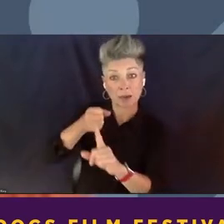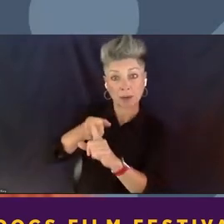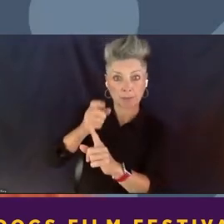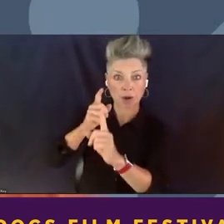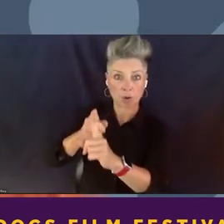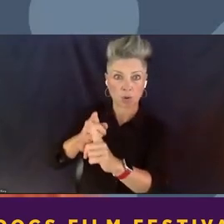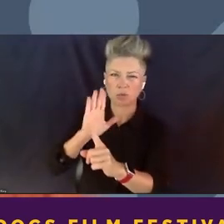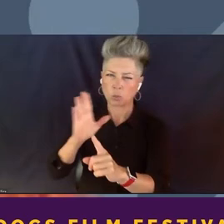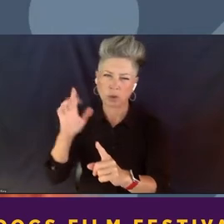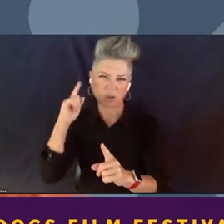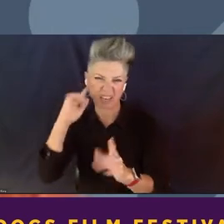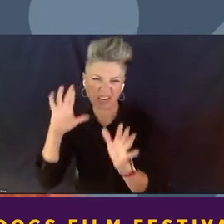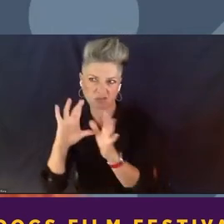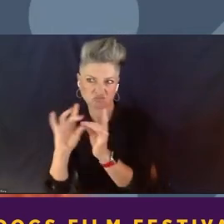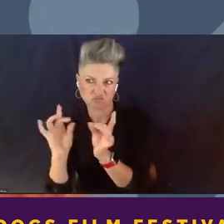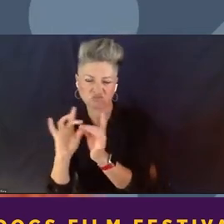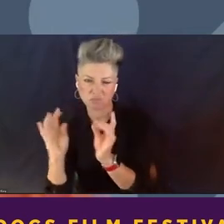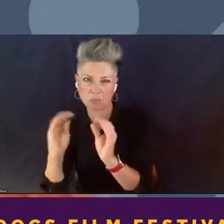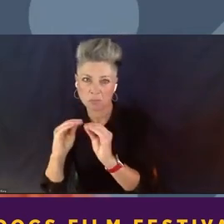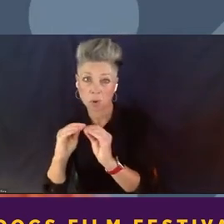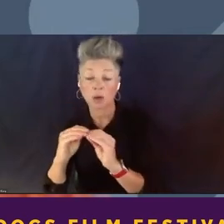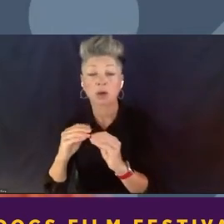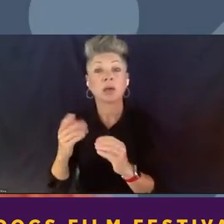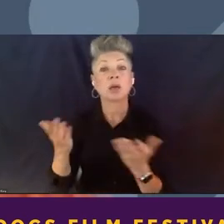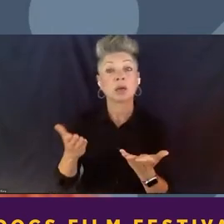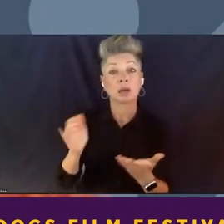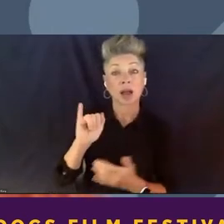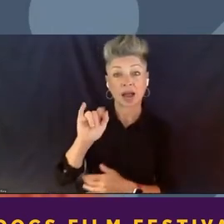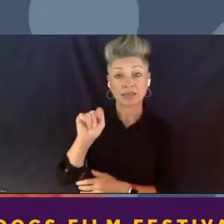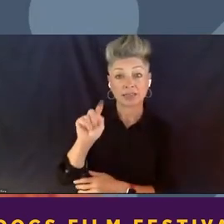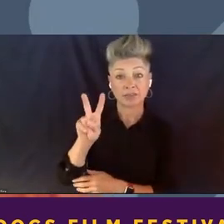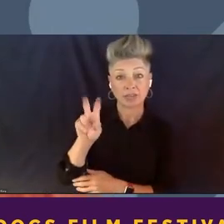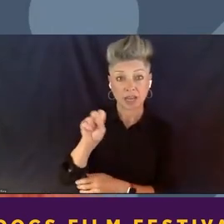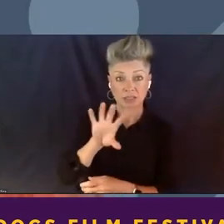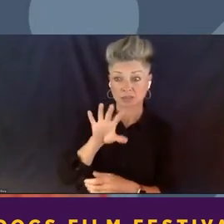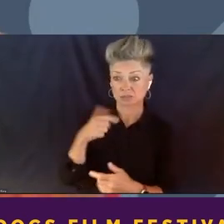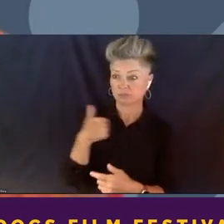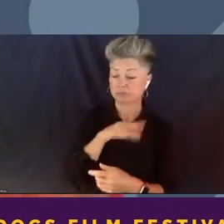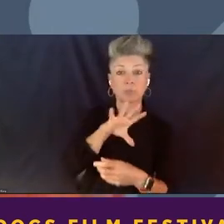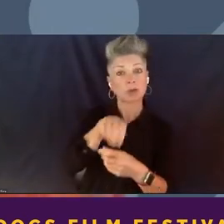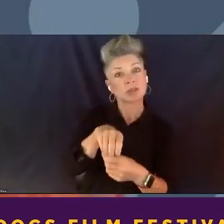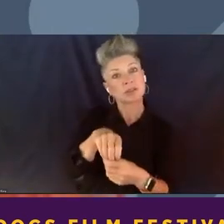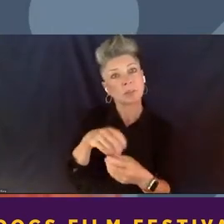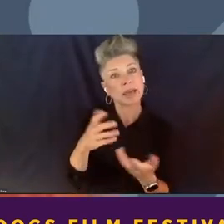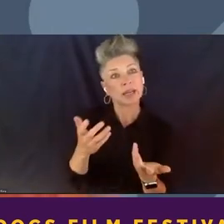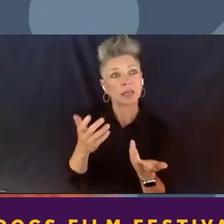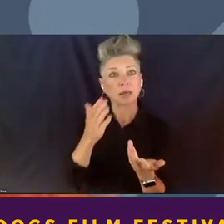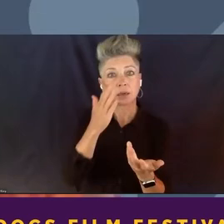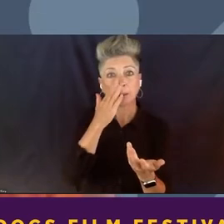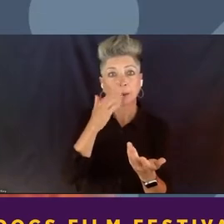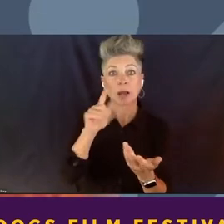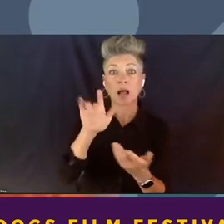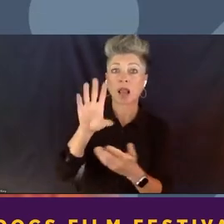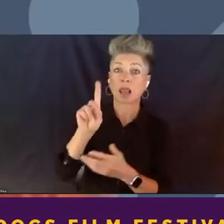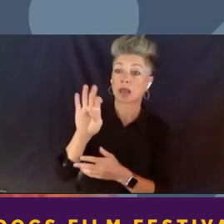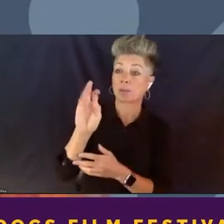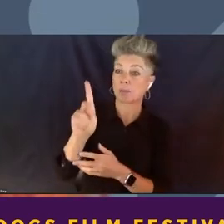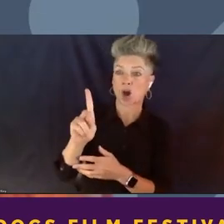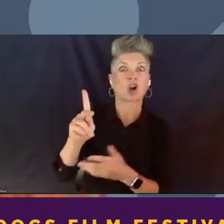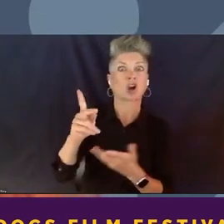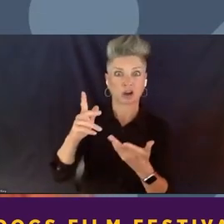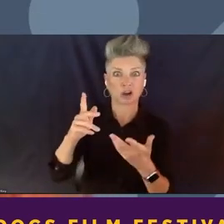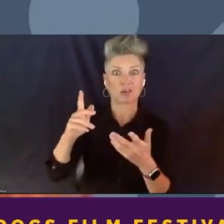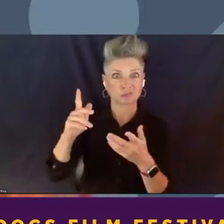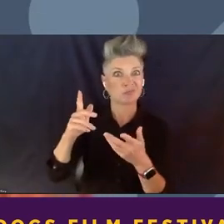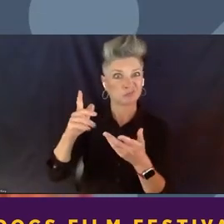about, we at ITVS participated in really for us a landmark campaign as well. And that